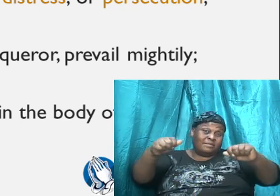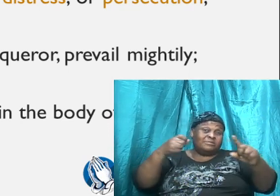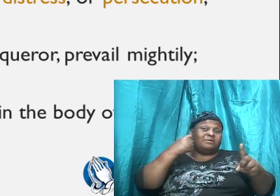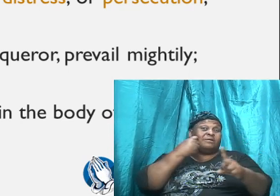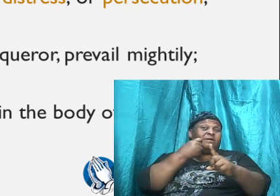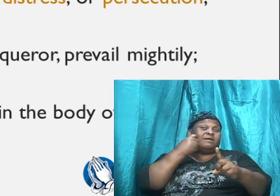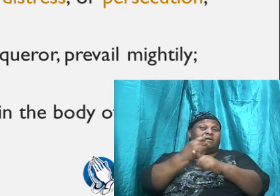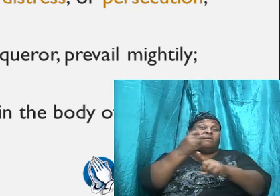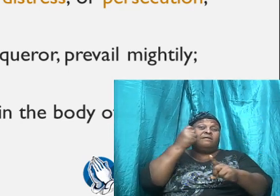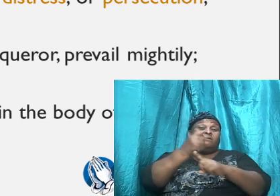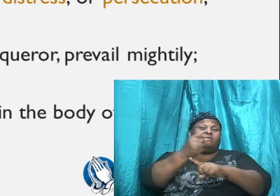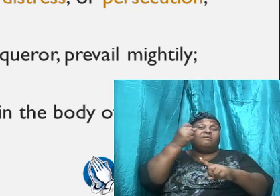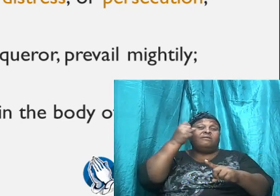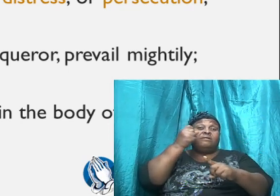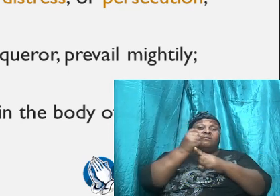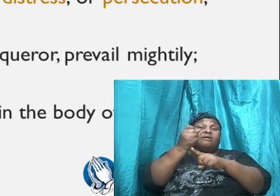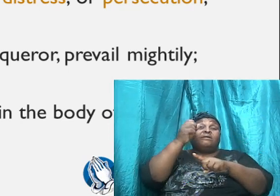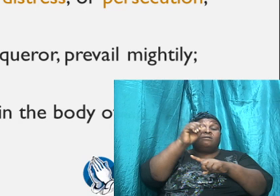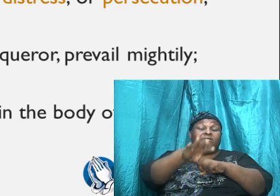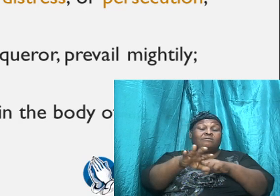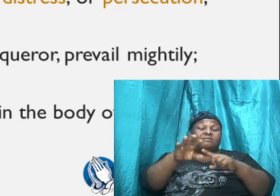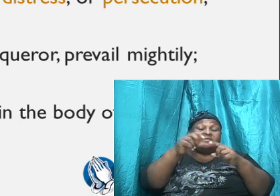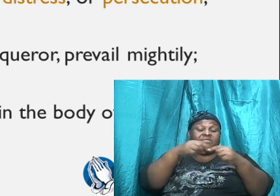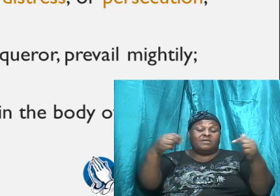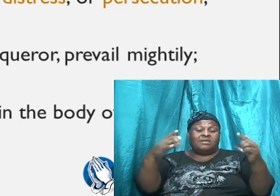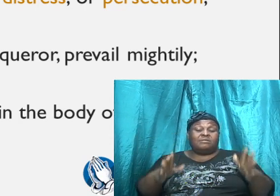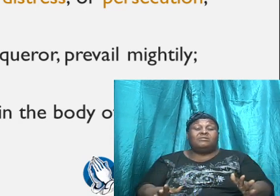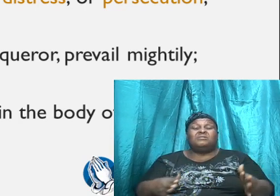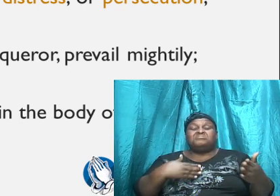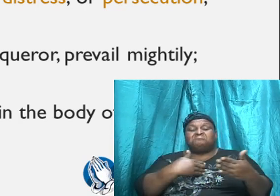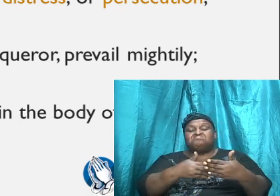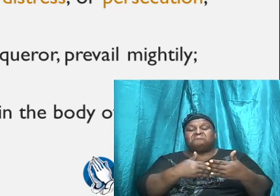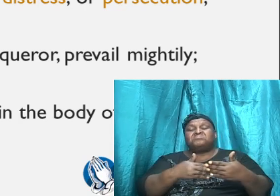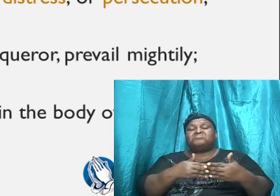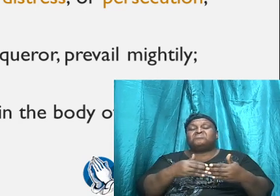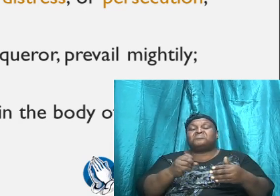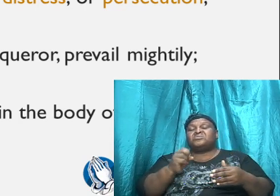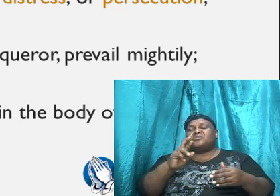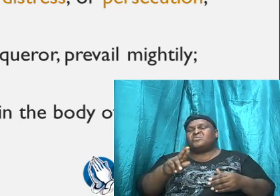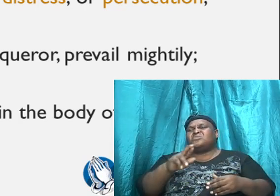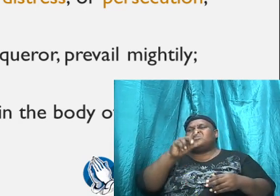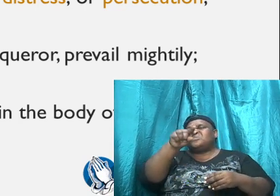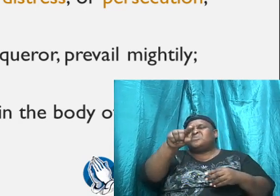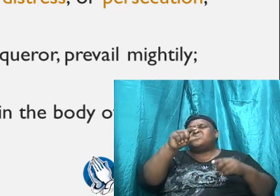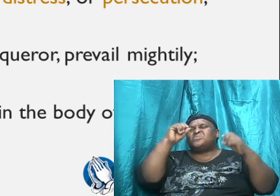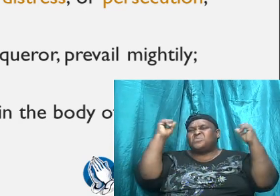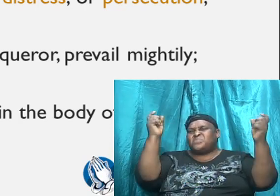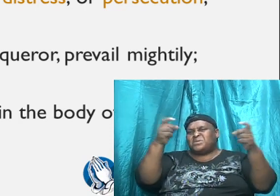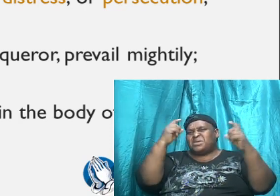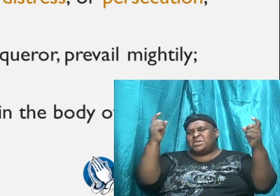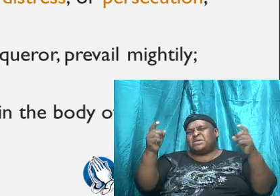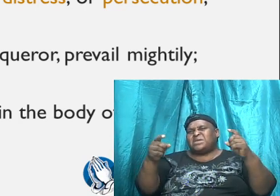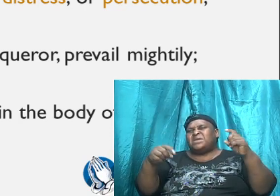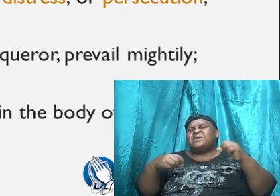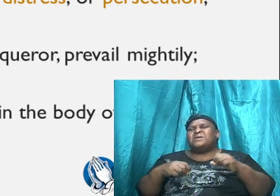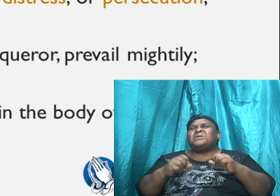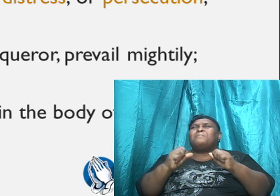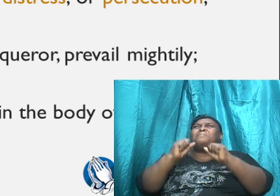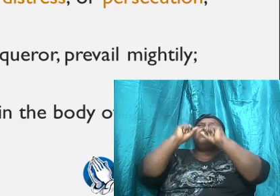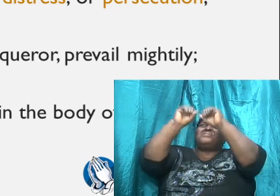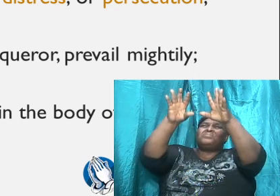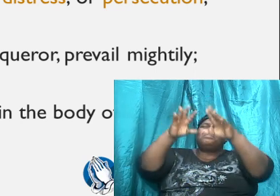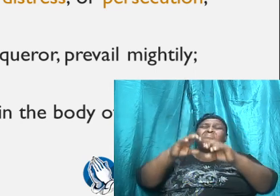but it was close, or you could win, by win basketball terms, a blowout,